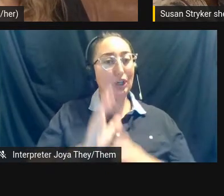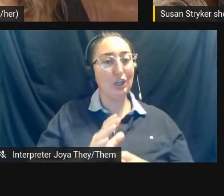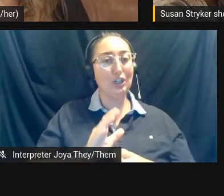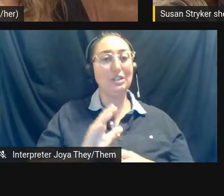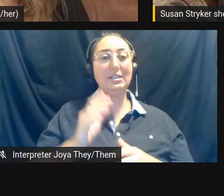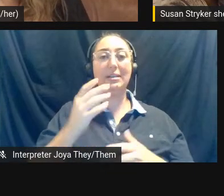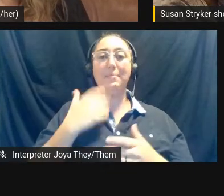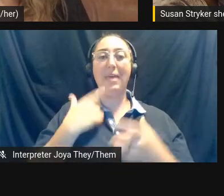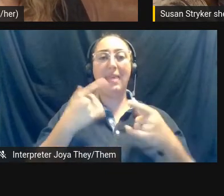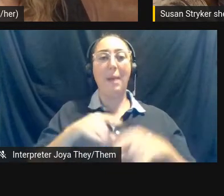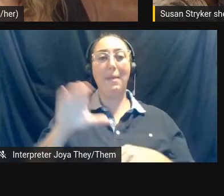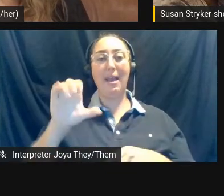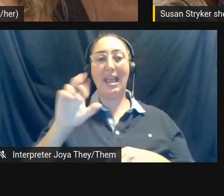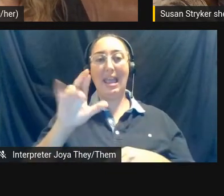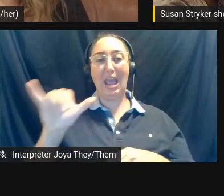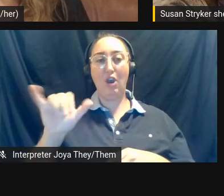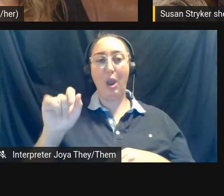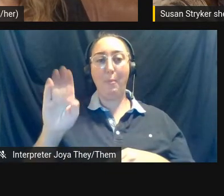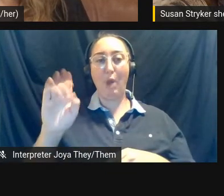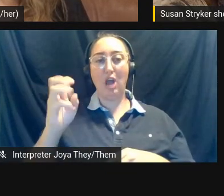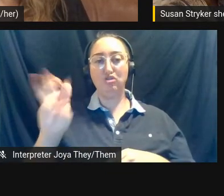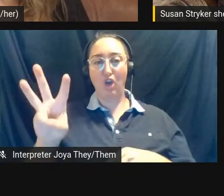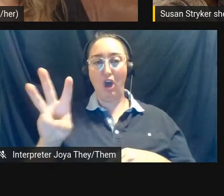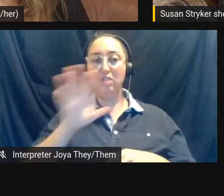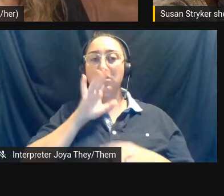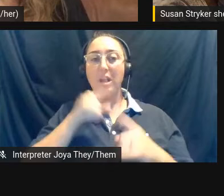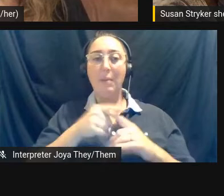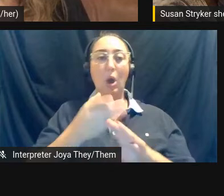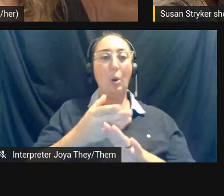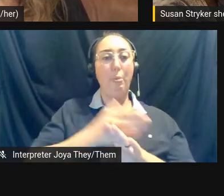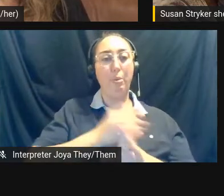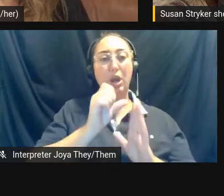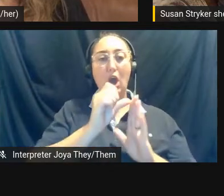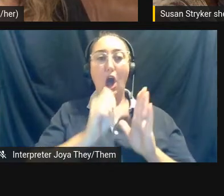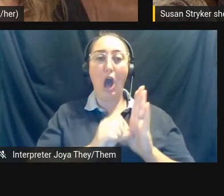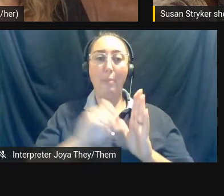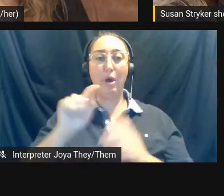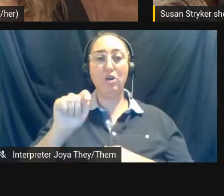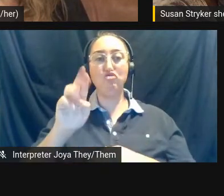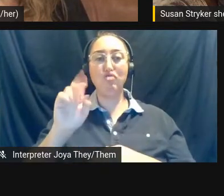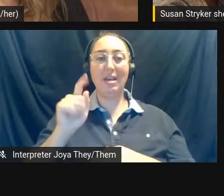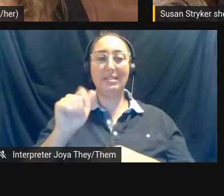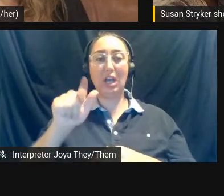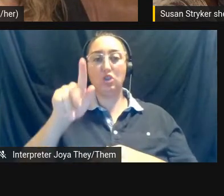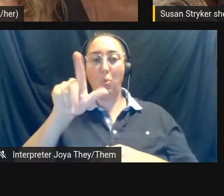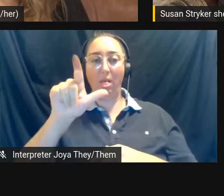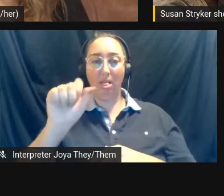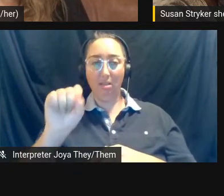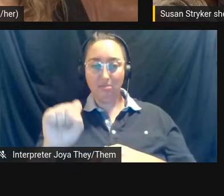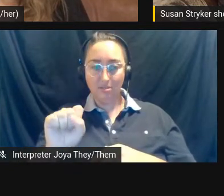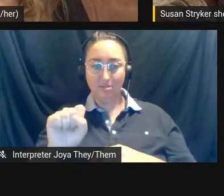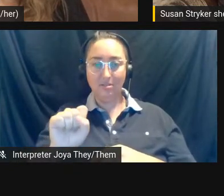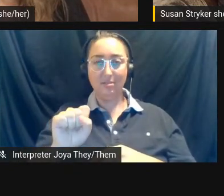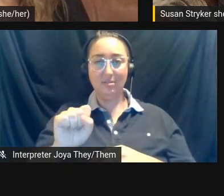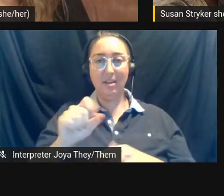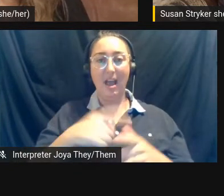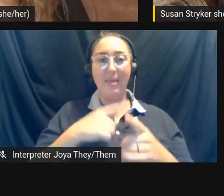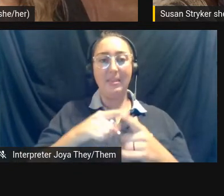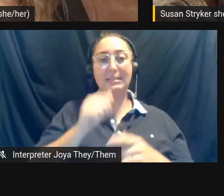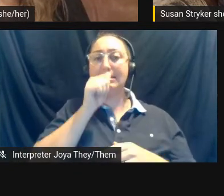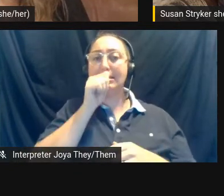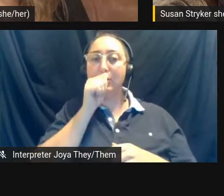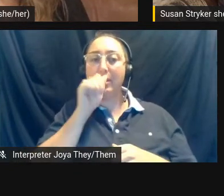Bradshaw is like dialoguing about pre-op transsexuals and, you know, secretly